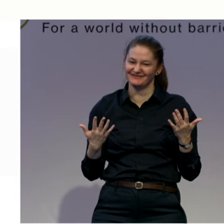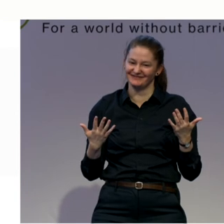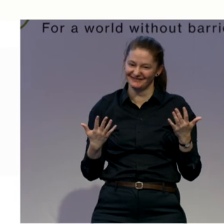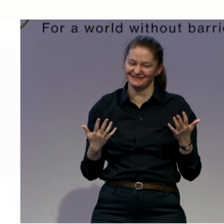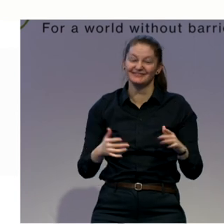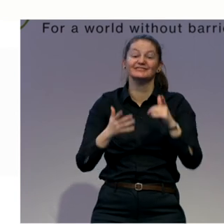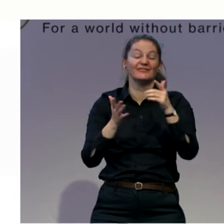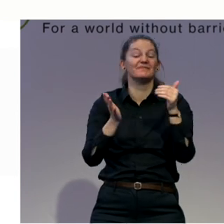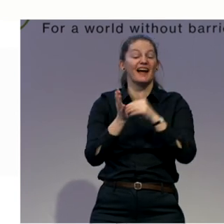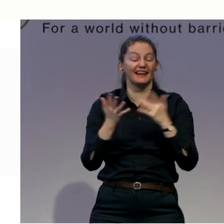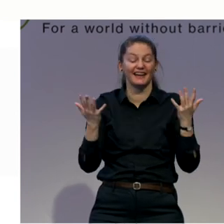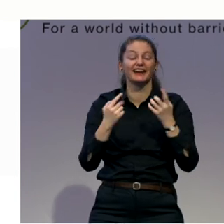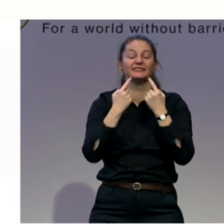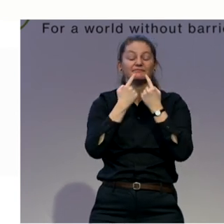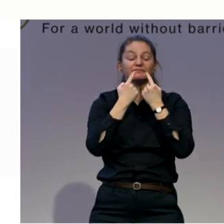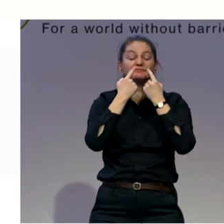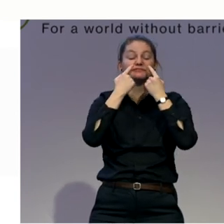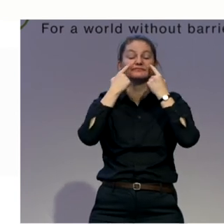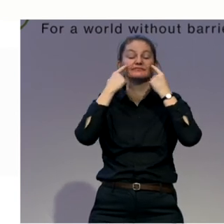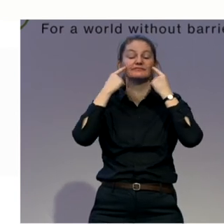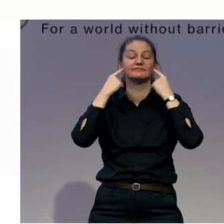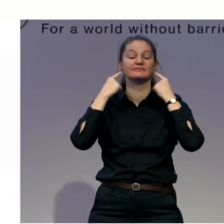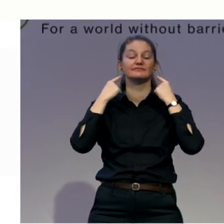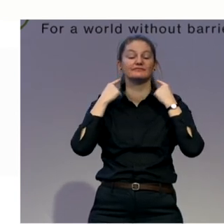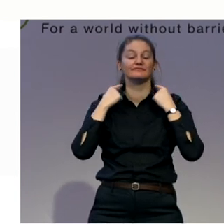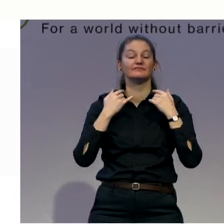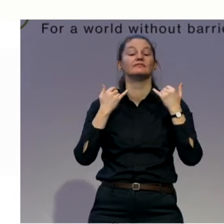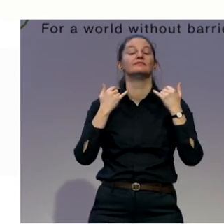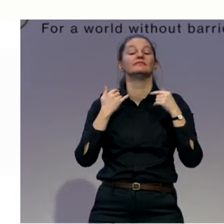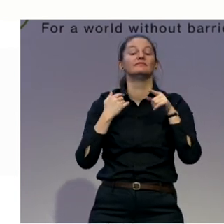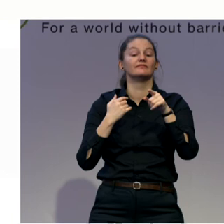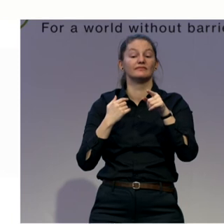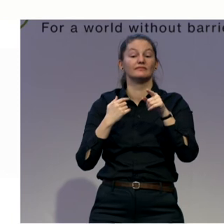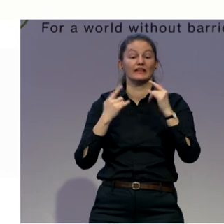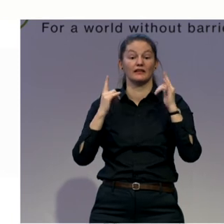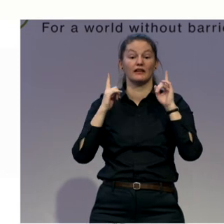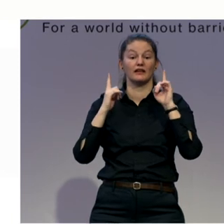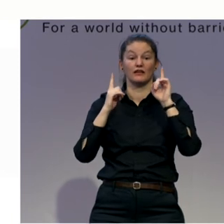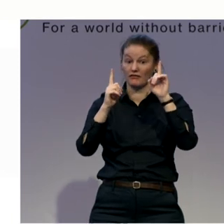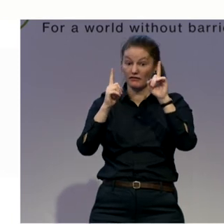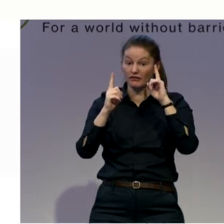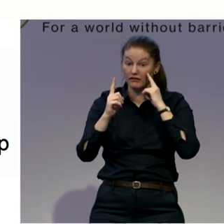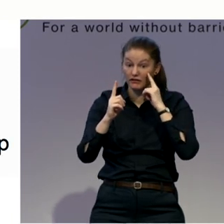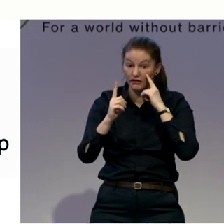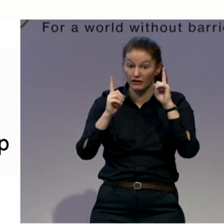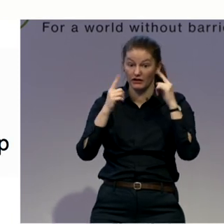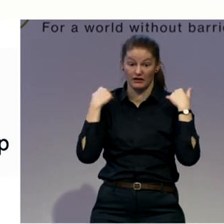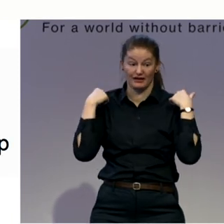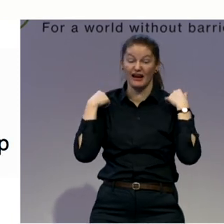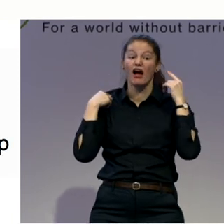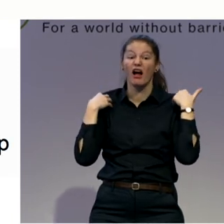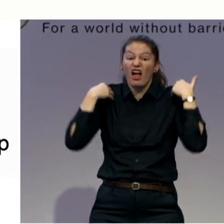move your arms up into the ceiling. And still keep your shoulders down. This exercise